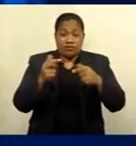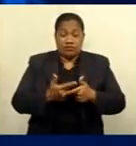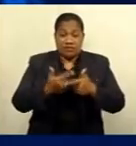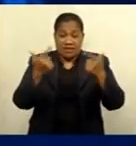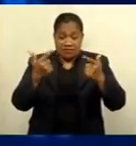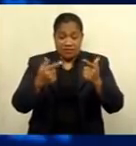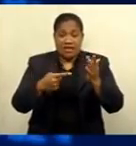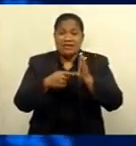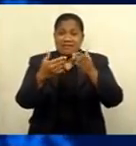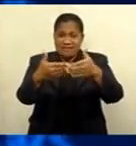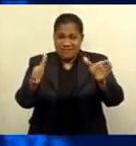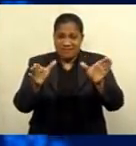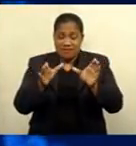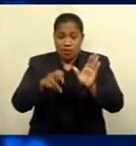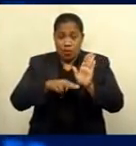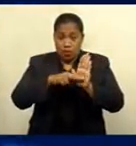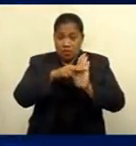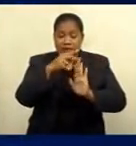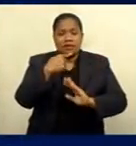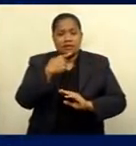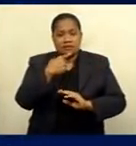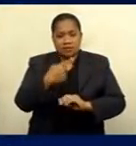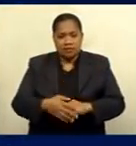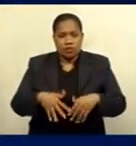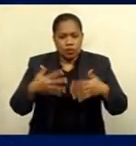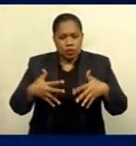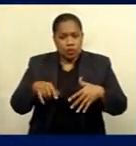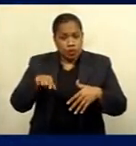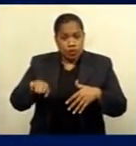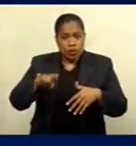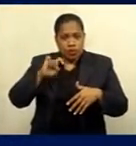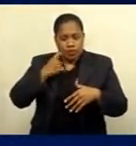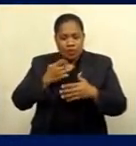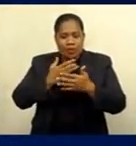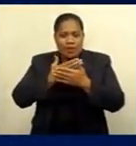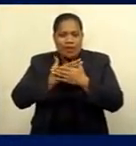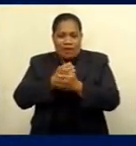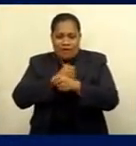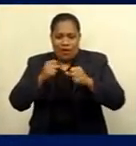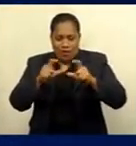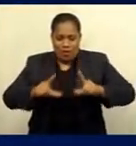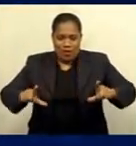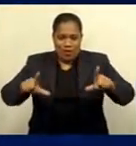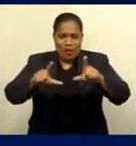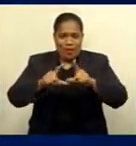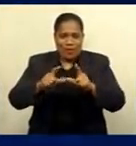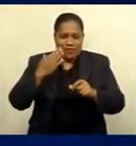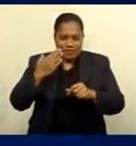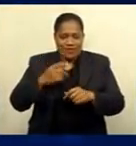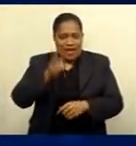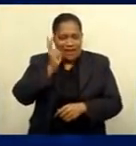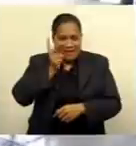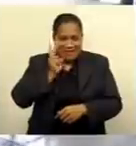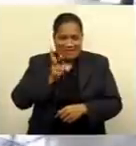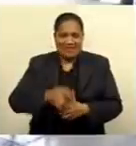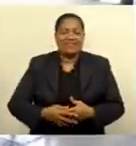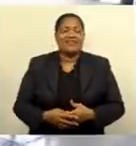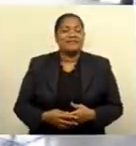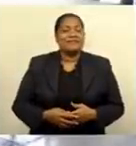Hotel Group, has confirmed it will definitely tap into the Love Our Locals campaign again. Filipe Naikasso has more.